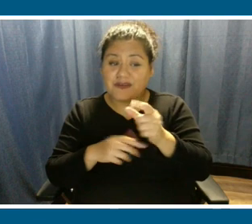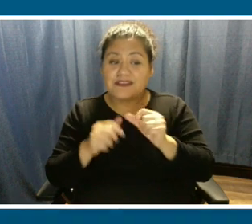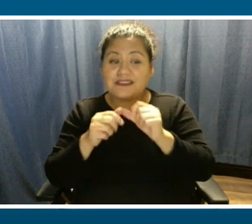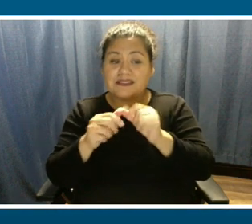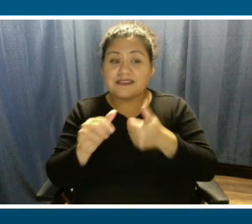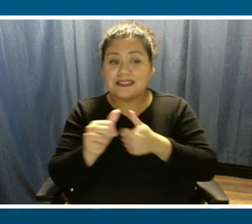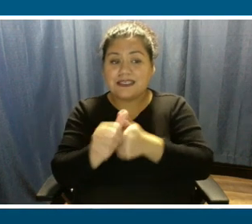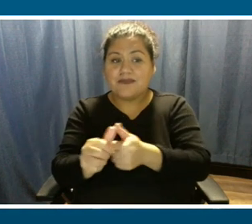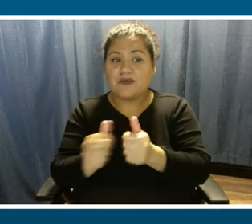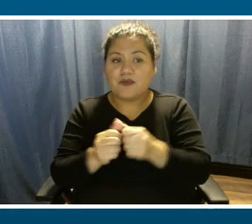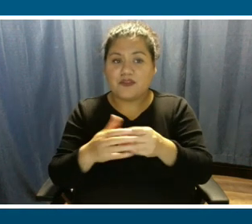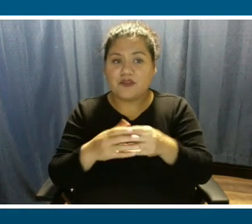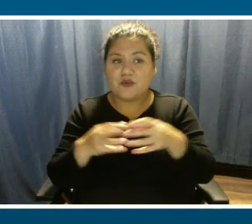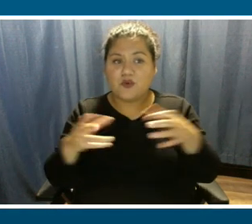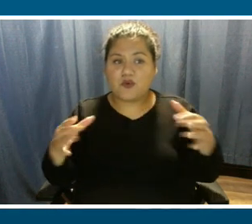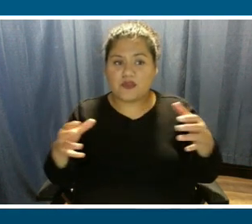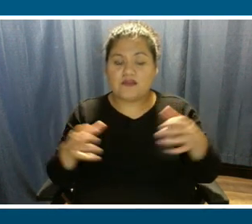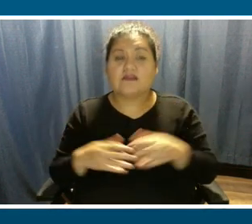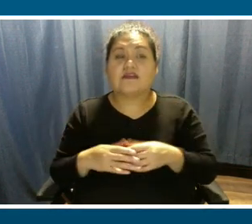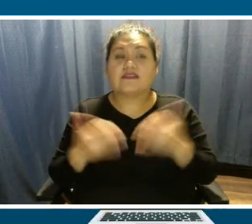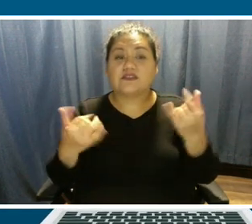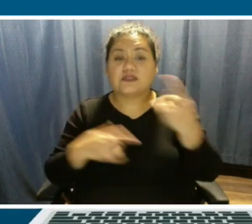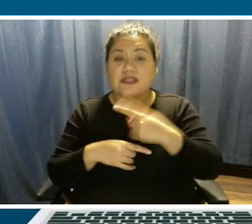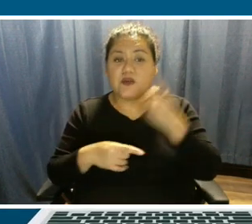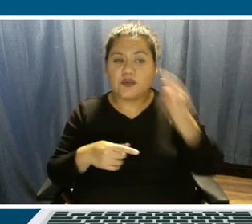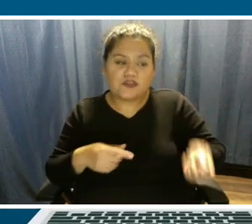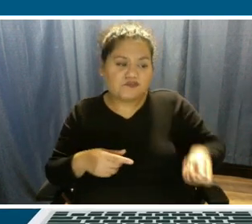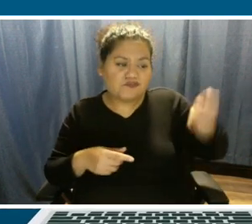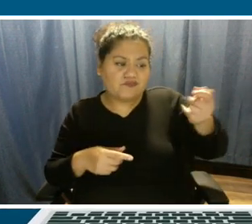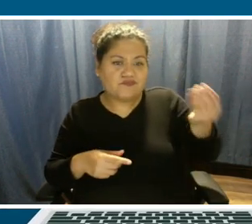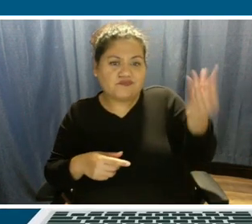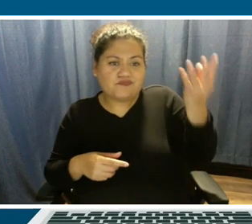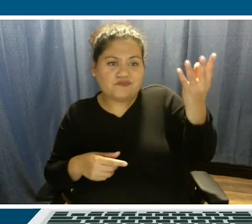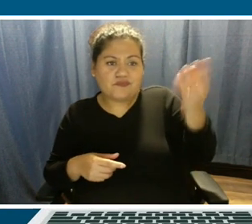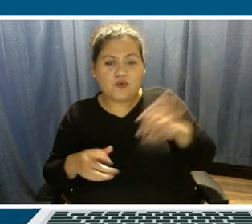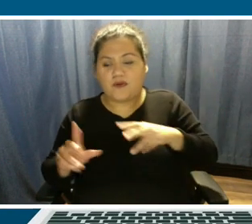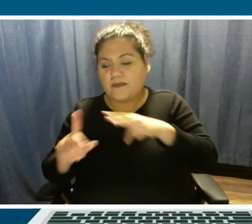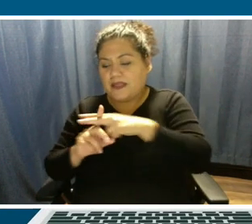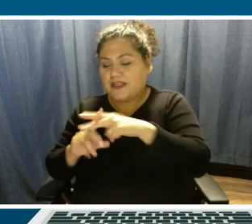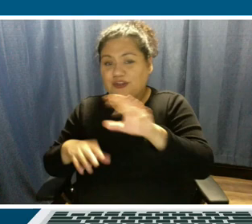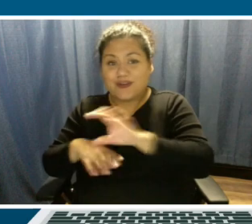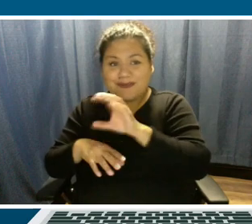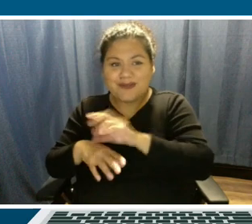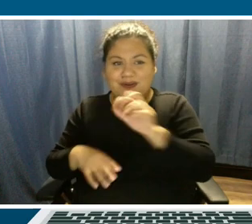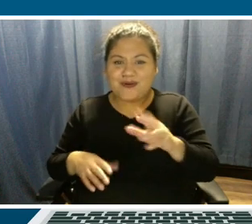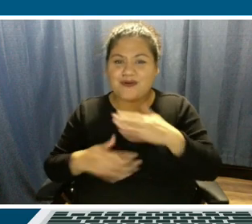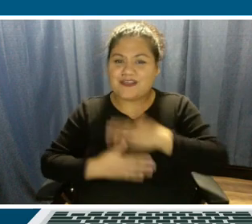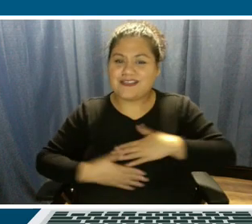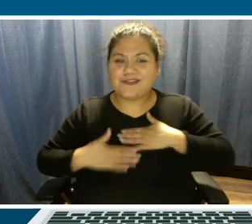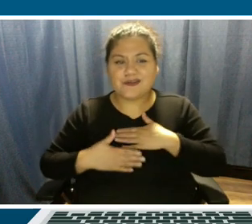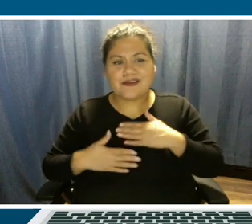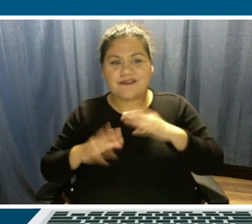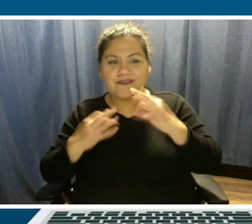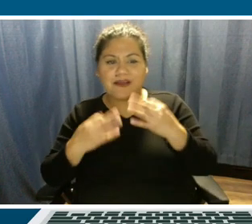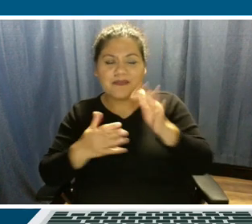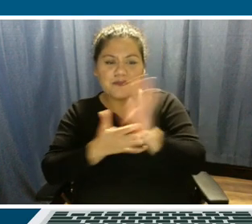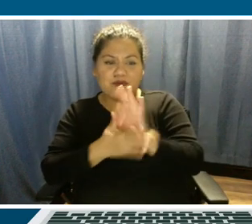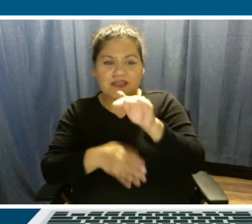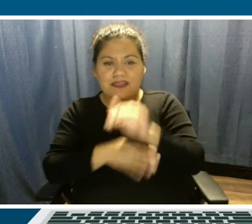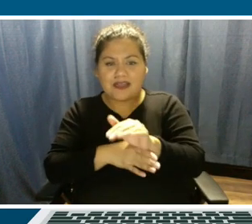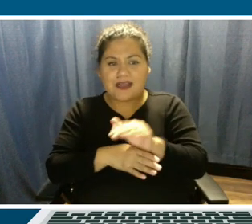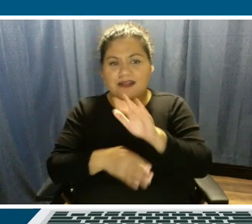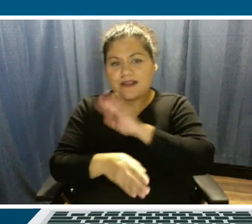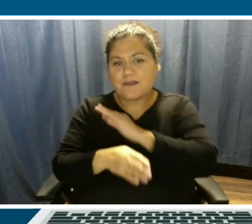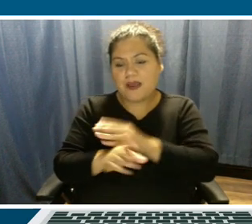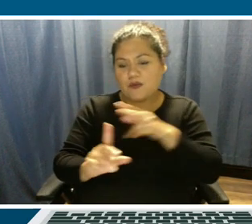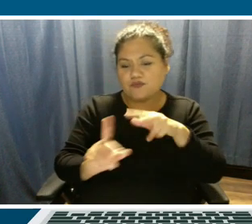the growth. Today, when you flip the light switch, plug in a computer or enjoy family movie night, the power behind the wall is